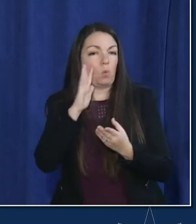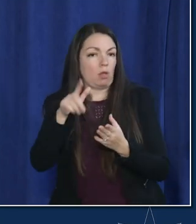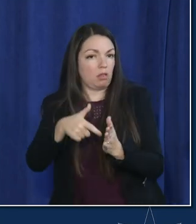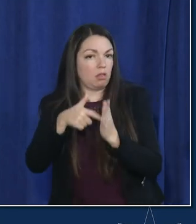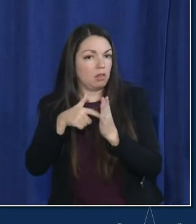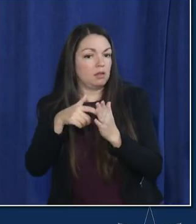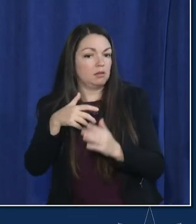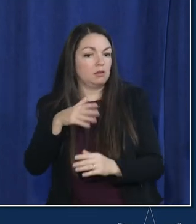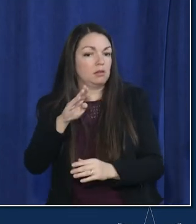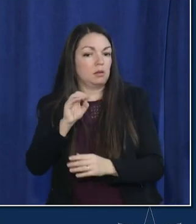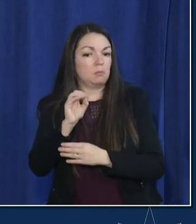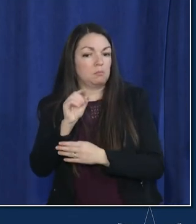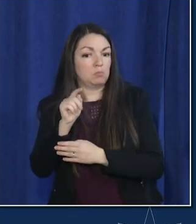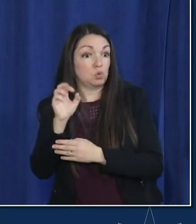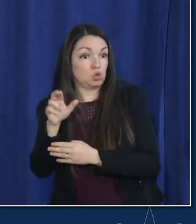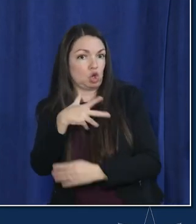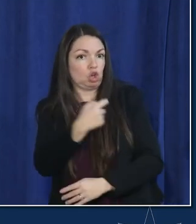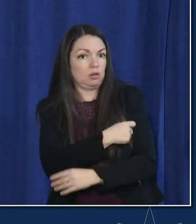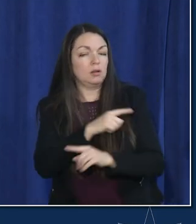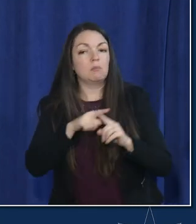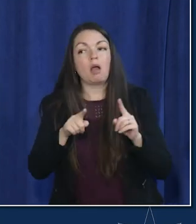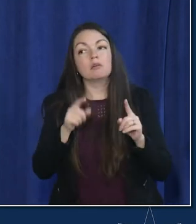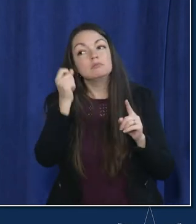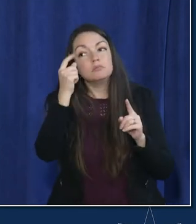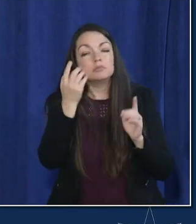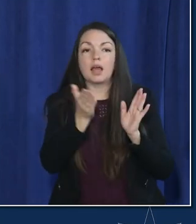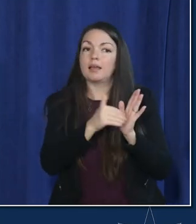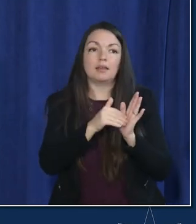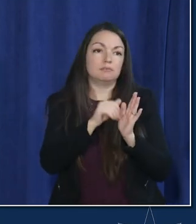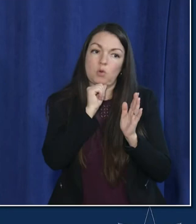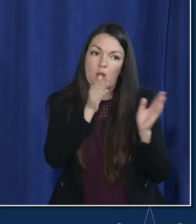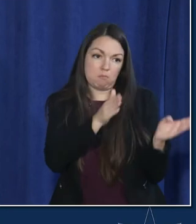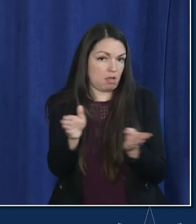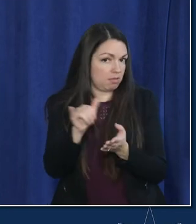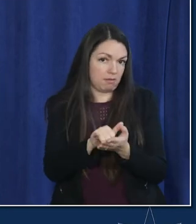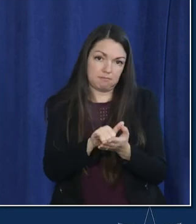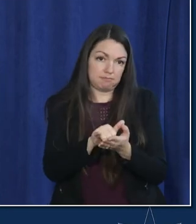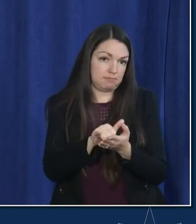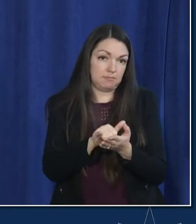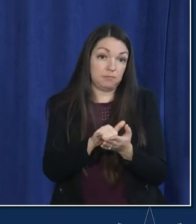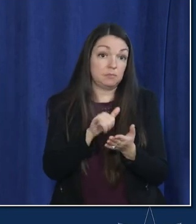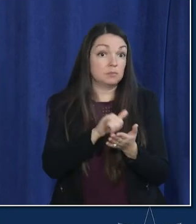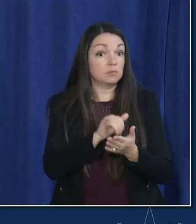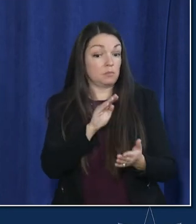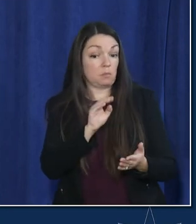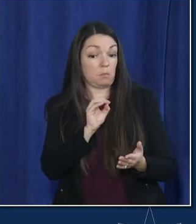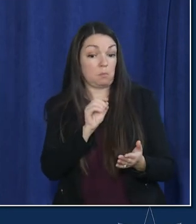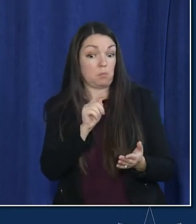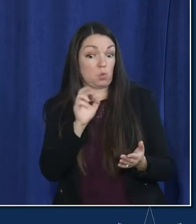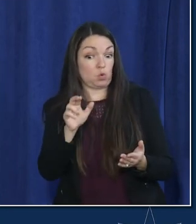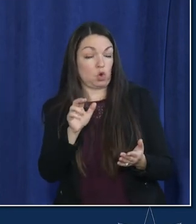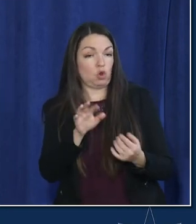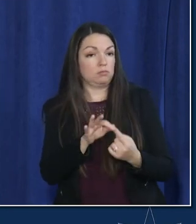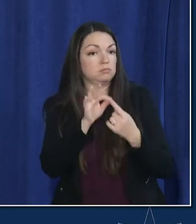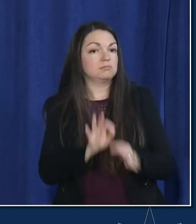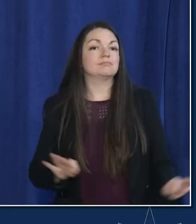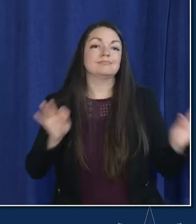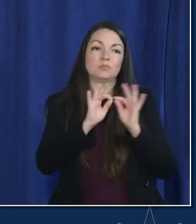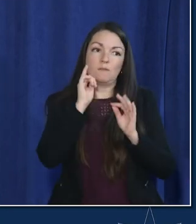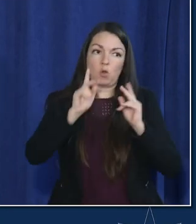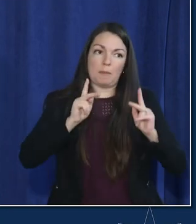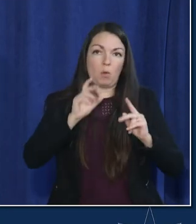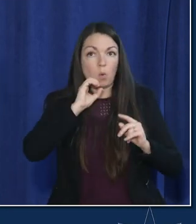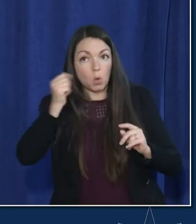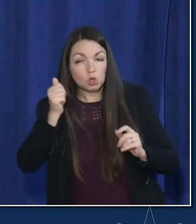booster requirement um but that is not something again that is planned at the moment and right now that booster is especially important for people who are older and with